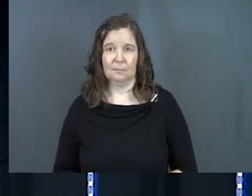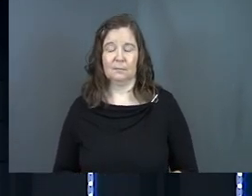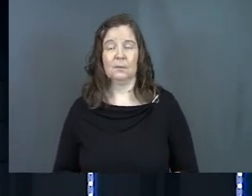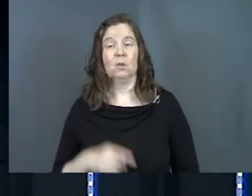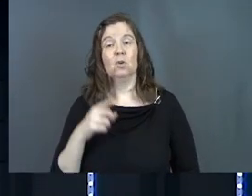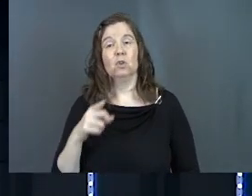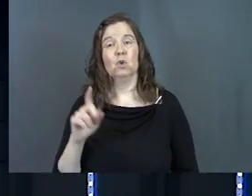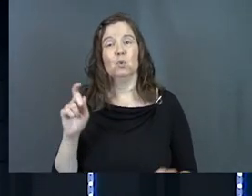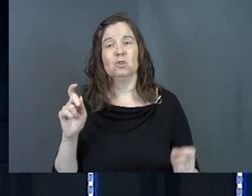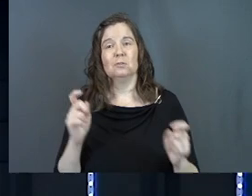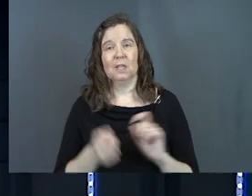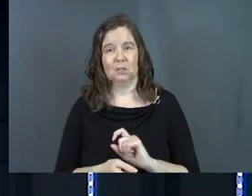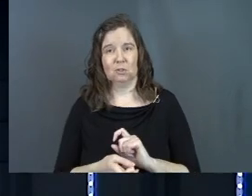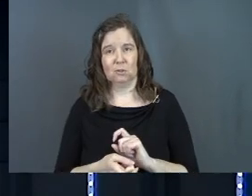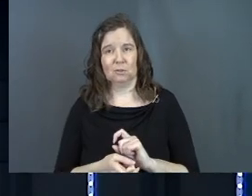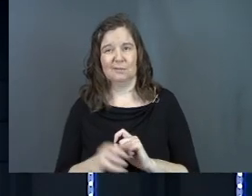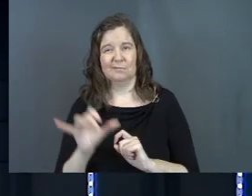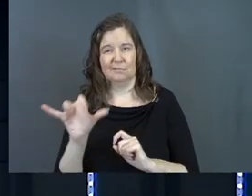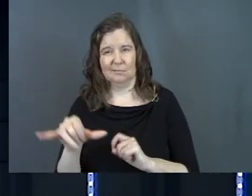It's that you would change.